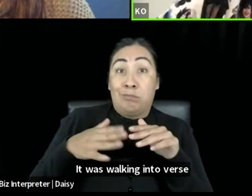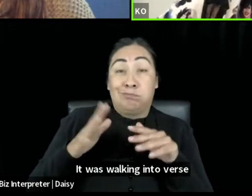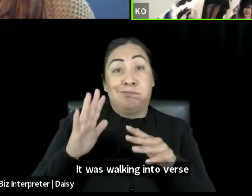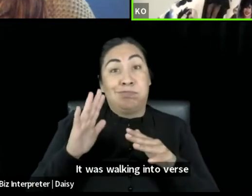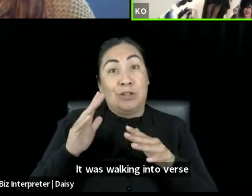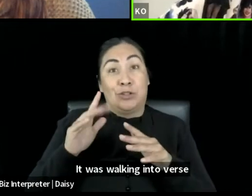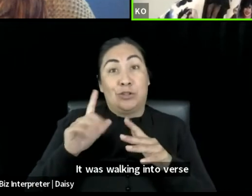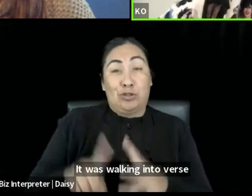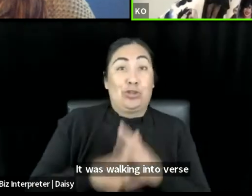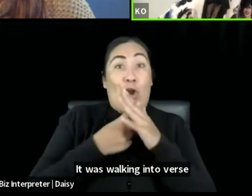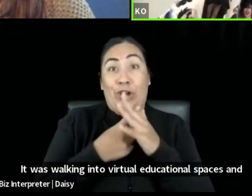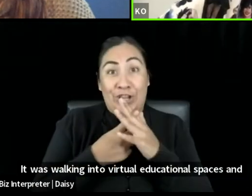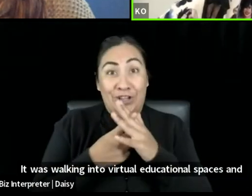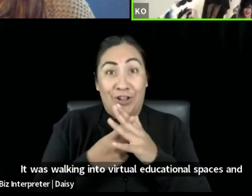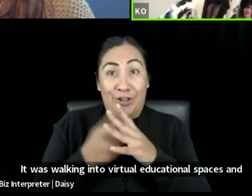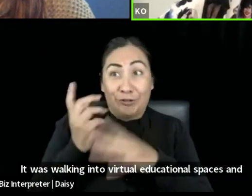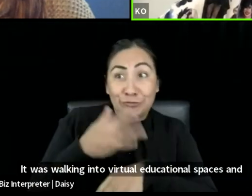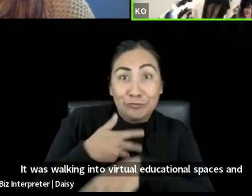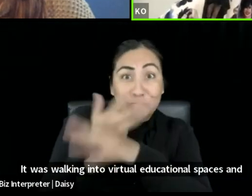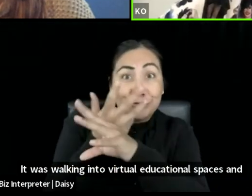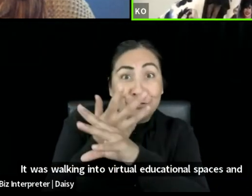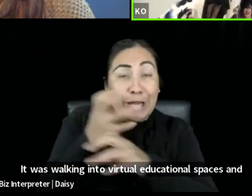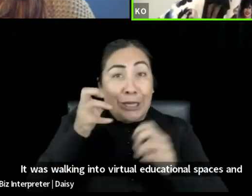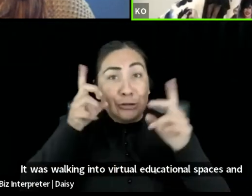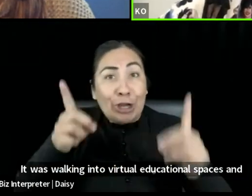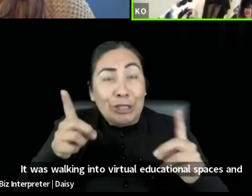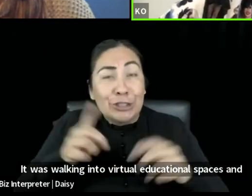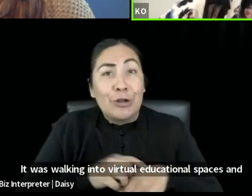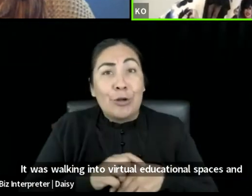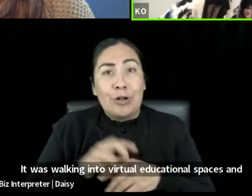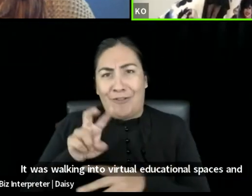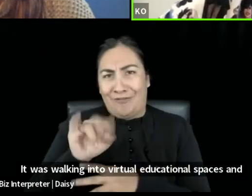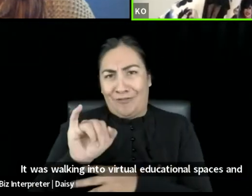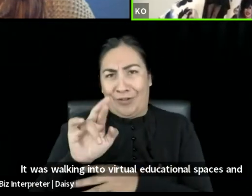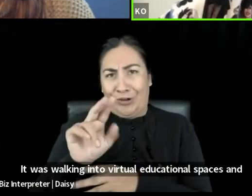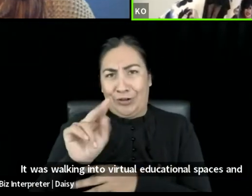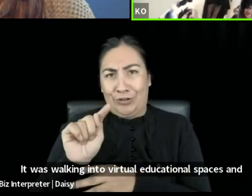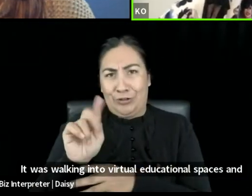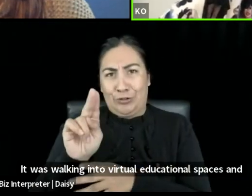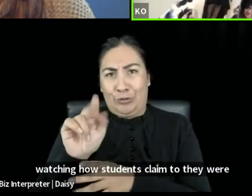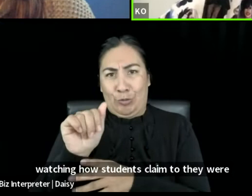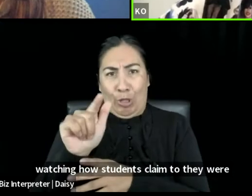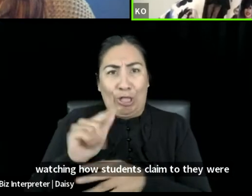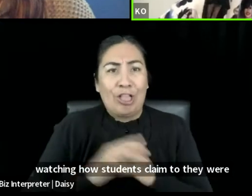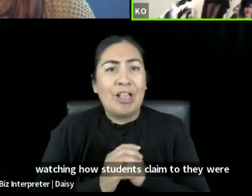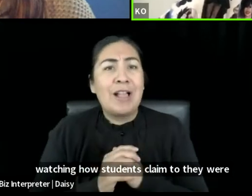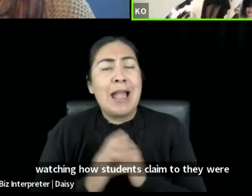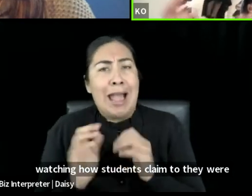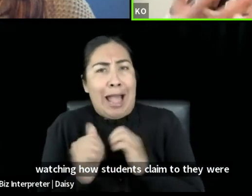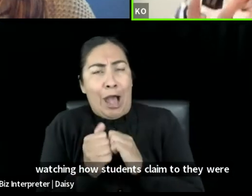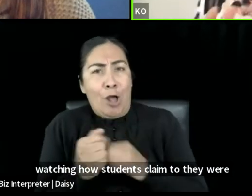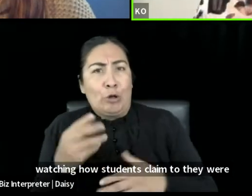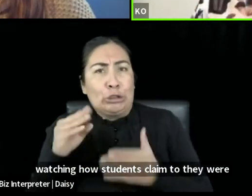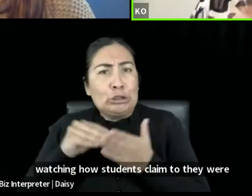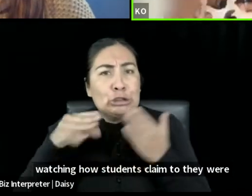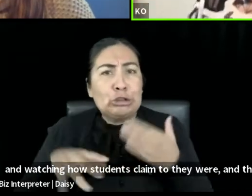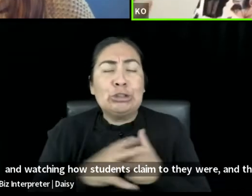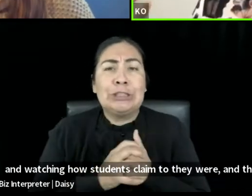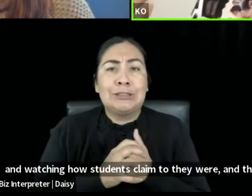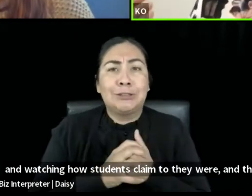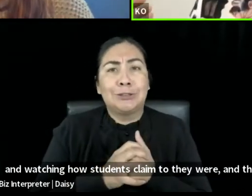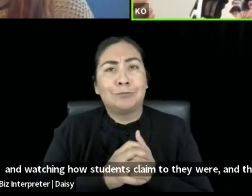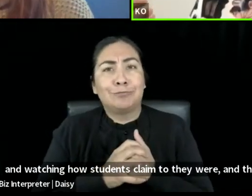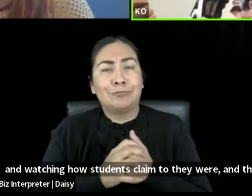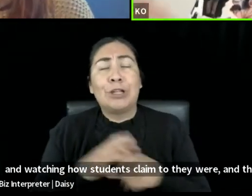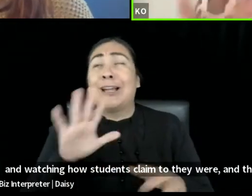spaces and watching how students claimed who they were in this younger generation just